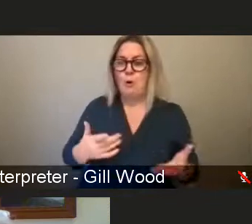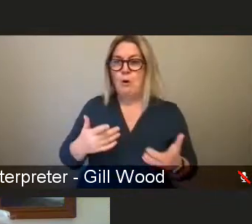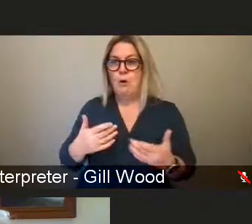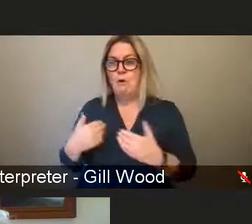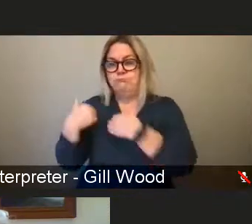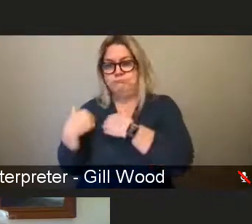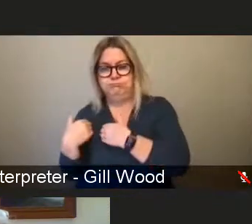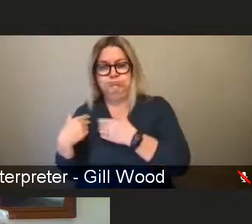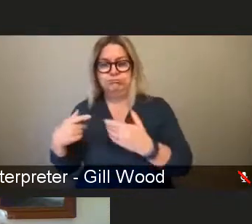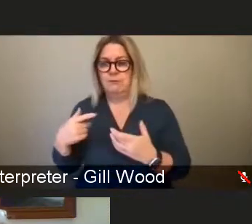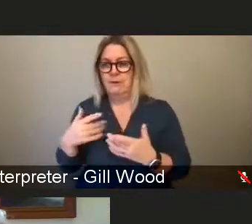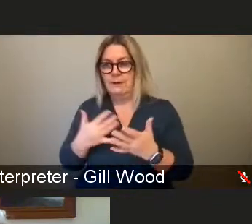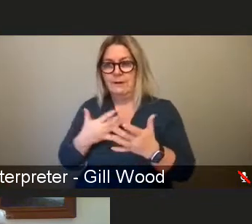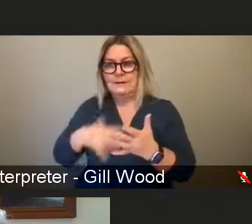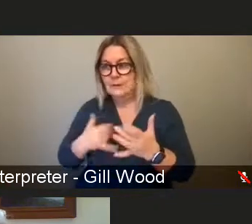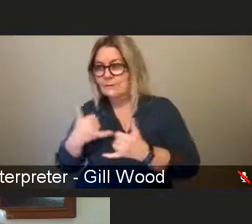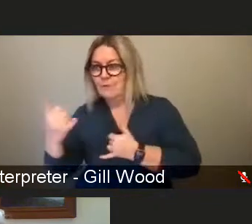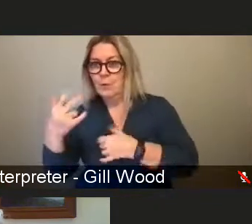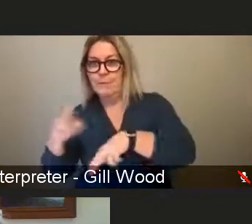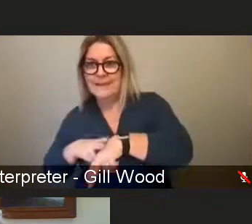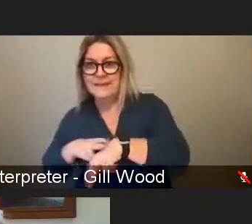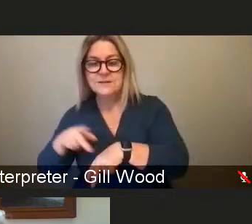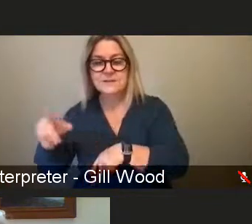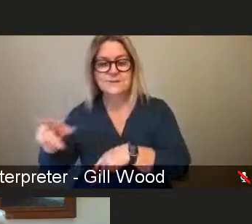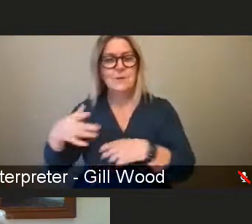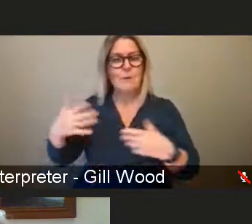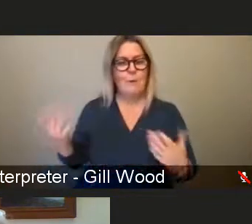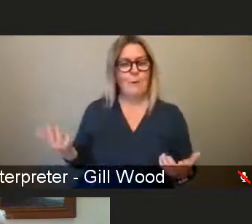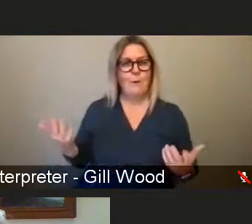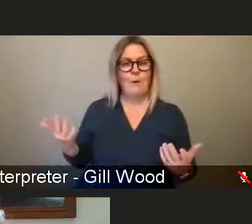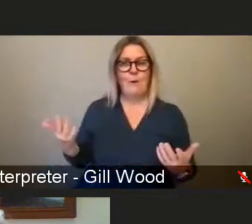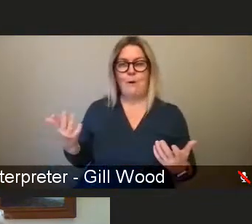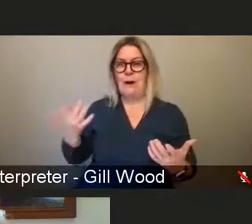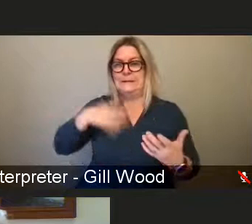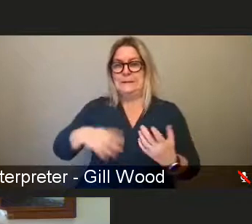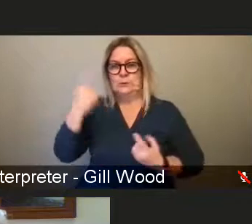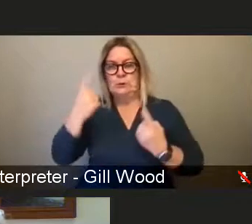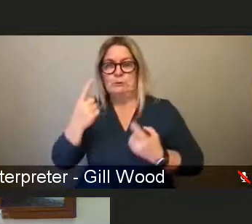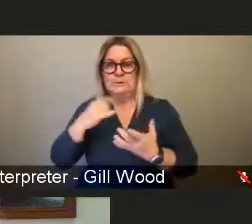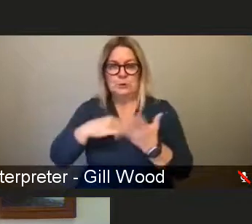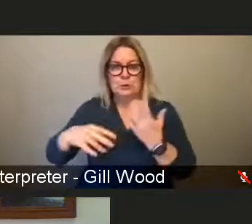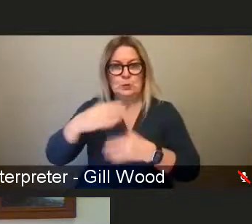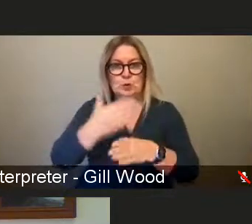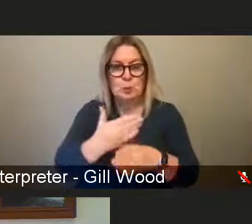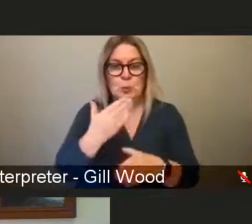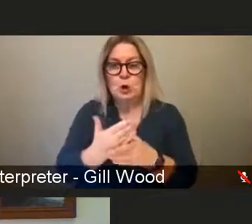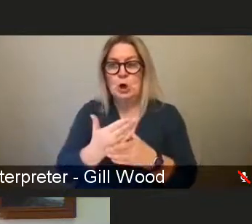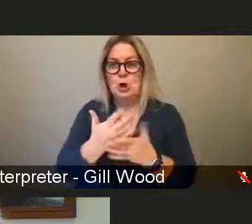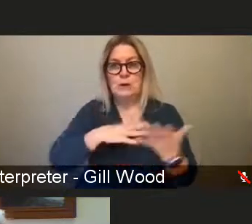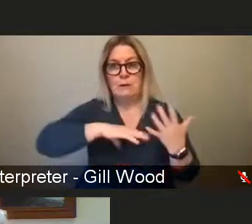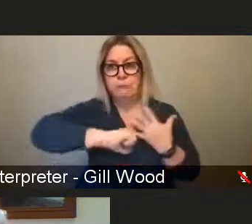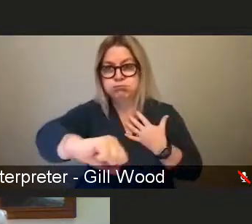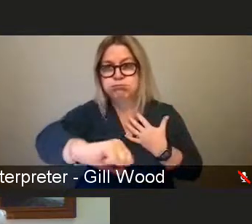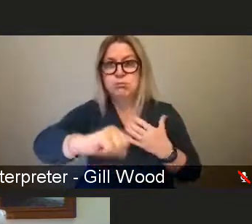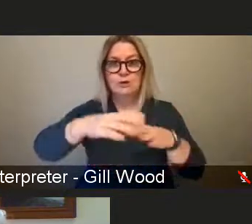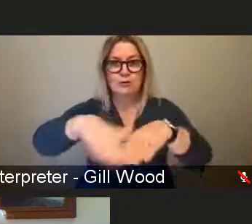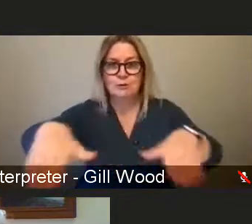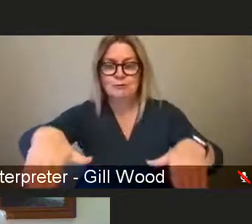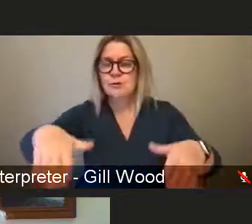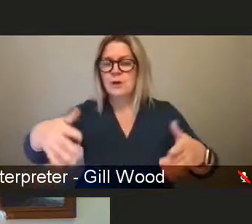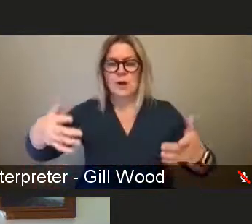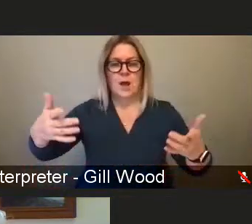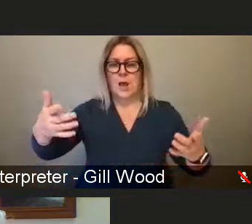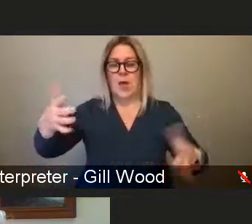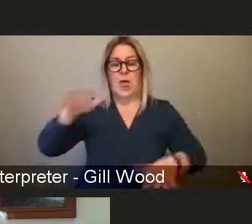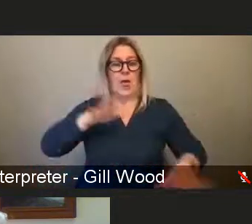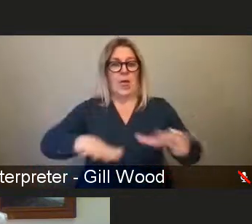being having to worry about social work, threatening to take the children away, you know, whatever the whatever the